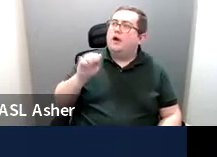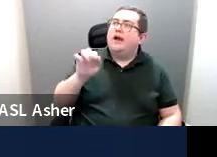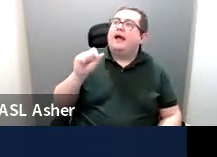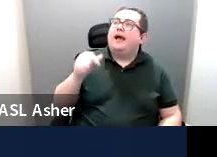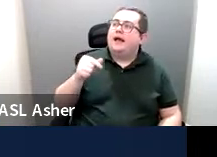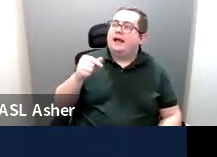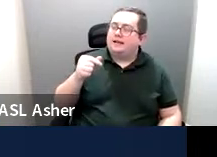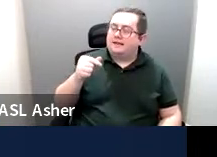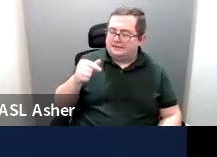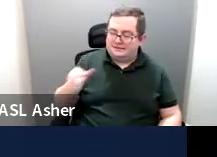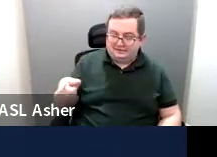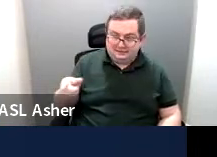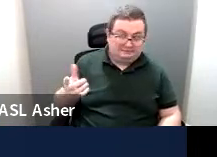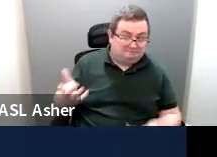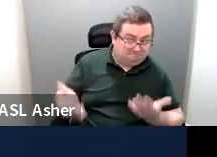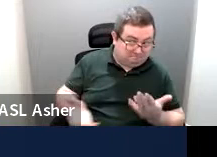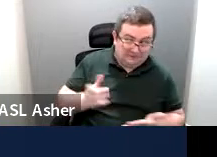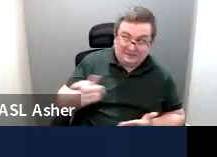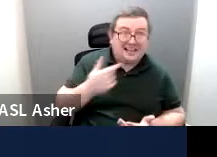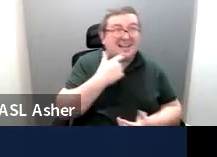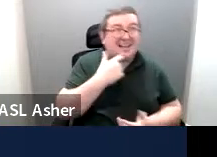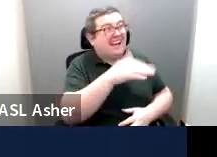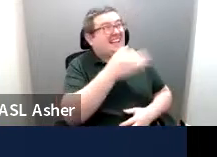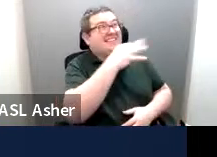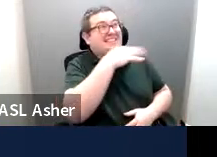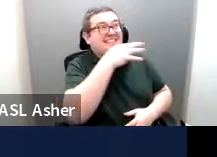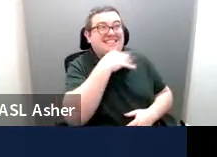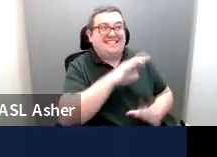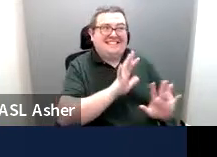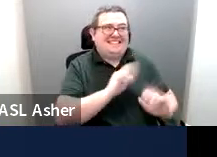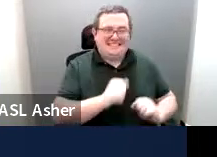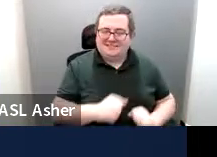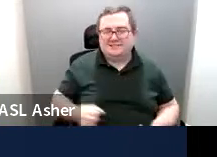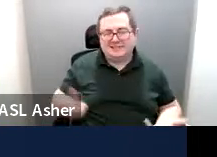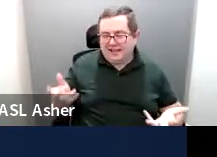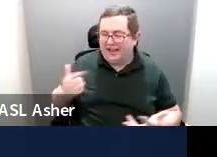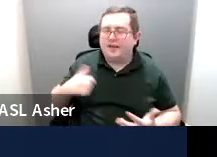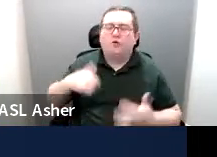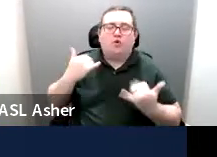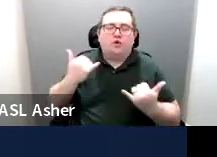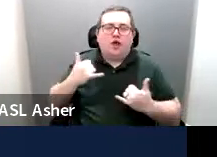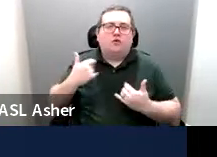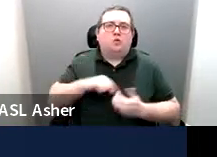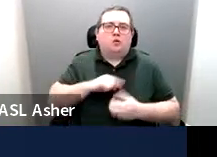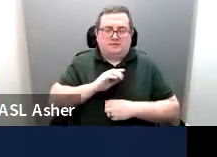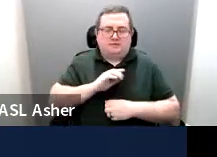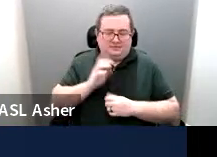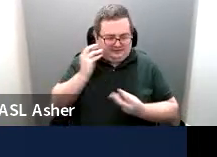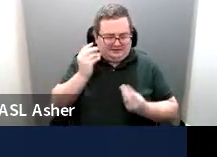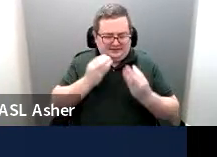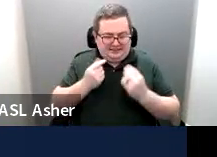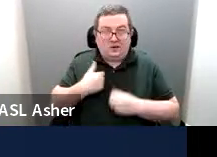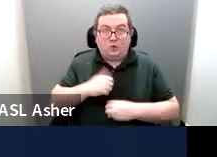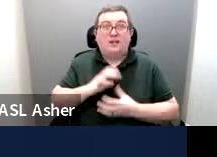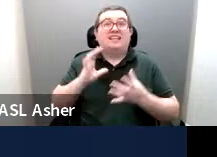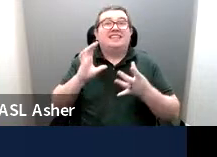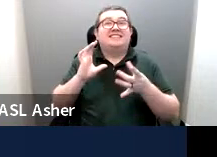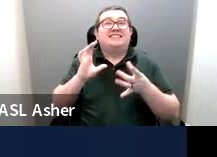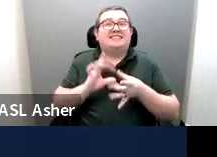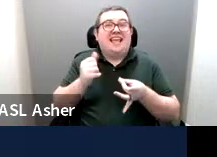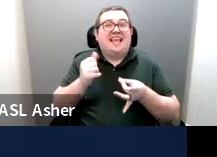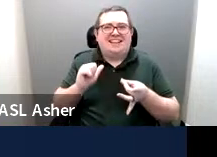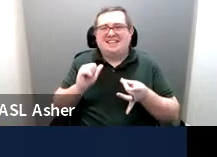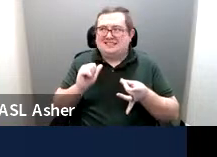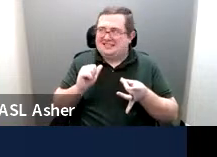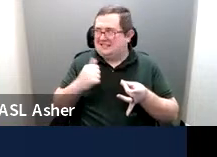that you could be like, it's coming. Yeah, we, we just, we're in, we're in that phase where we, if we say anything, we'll get in trouble.